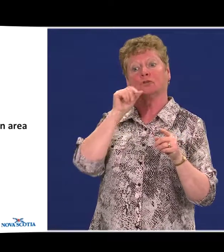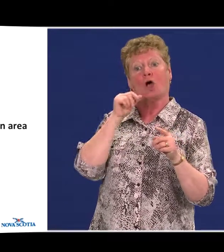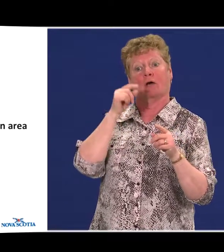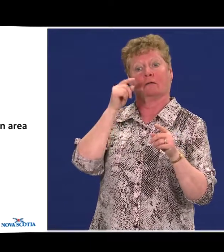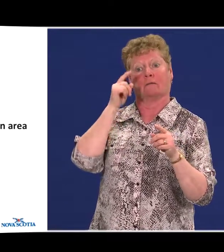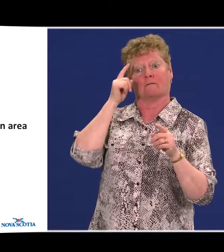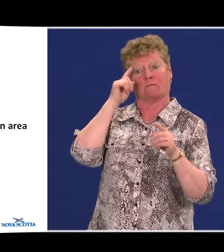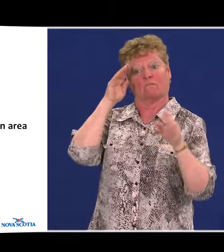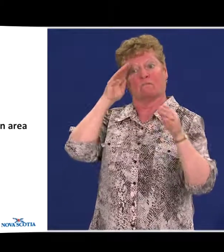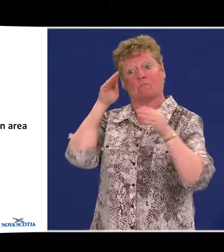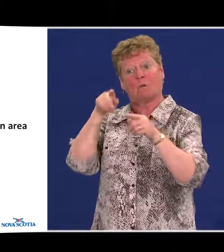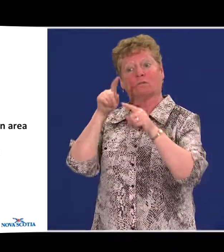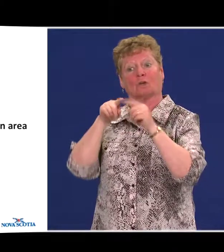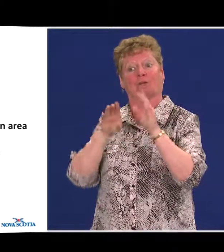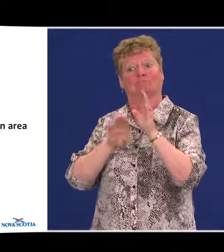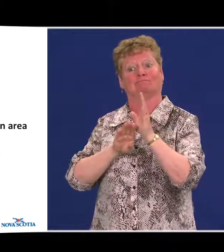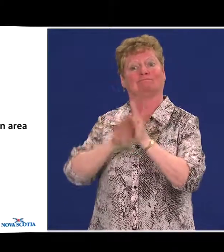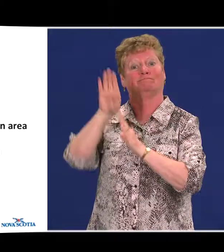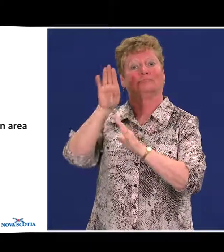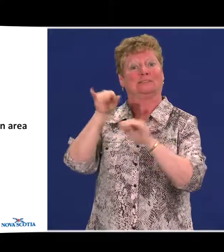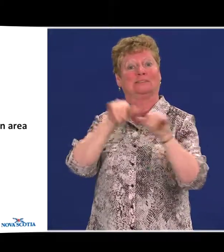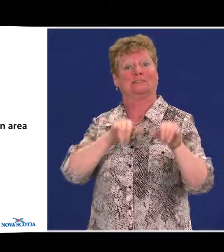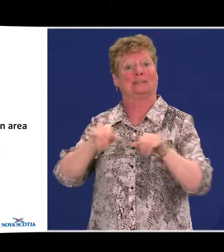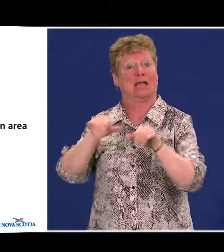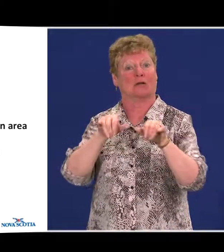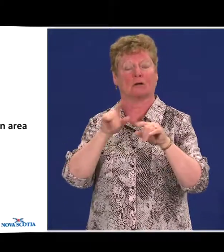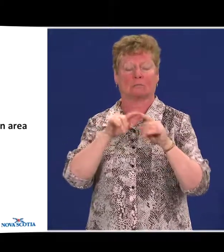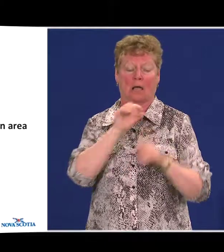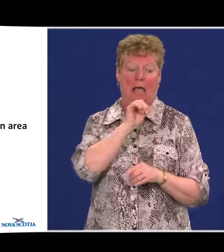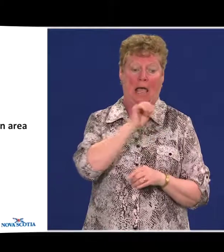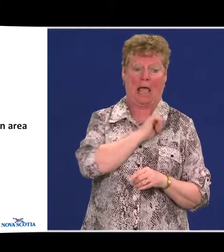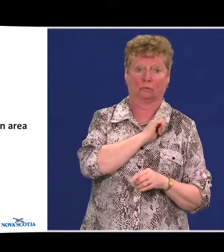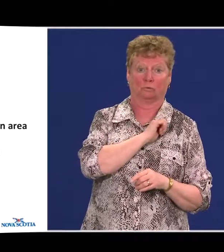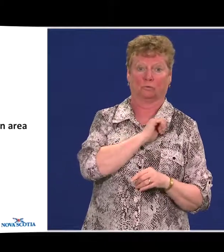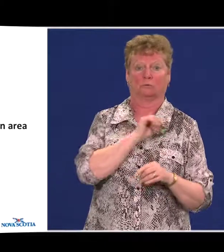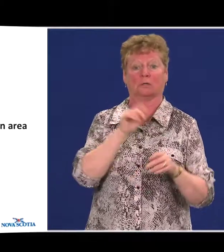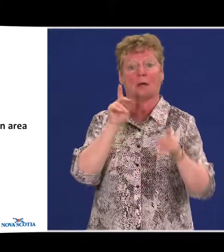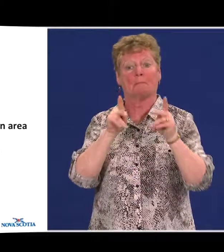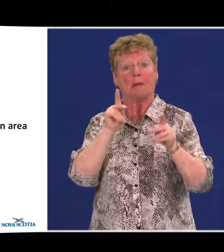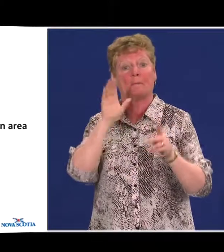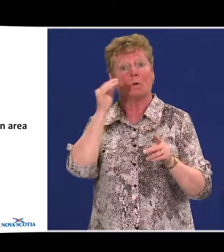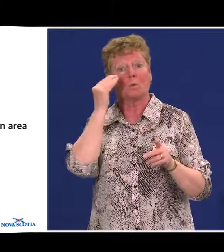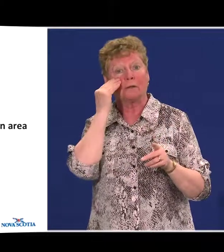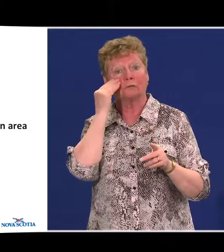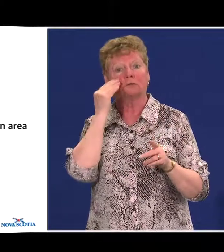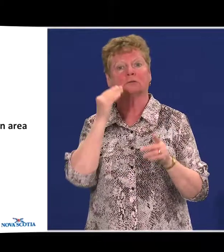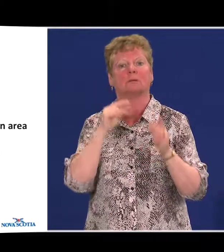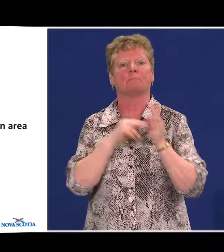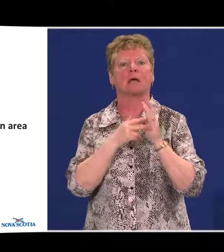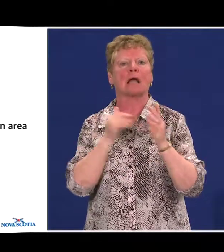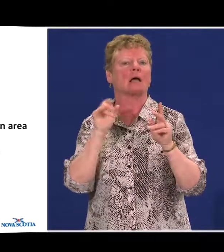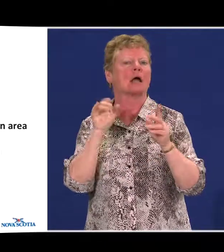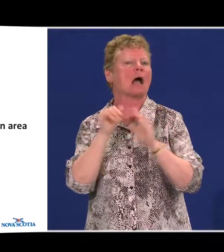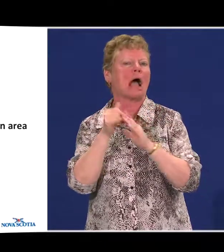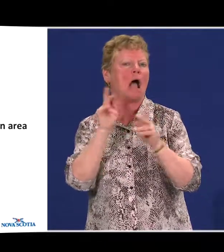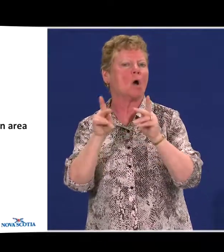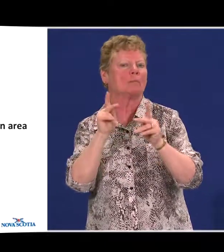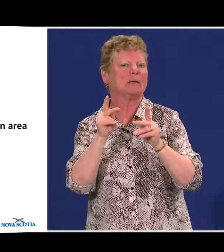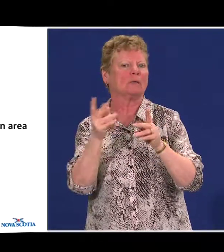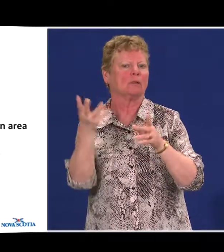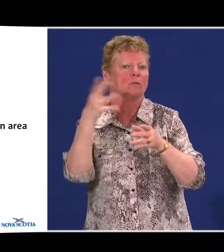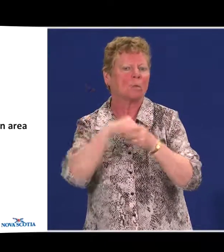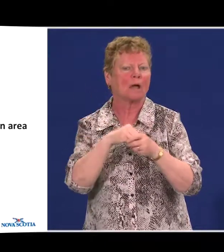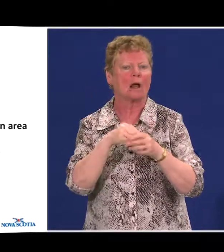standards. Rather, attitudes and public awareness is about how the public is engaged and made